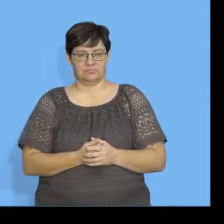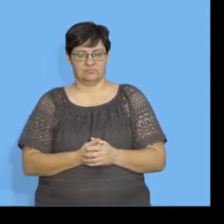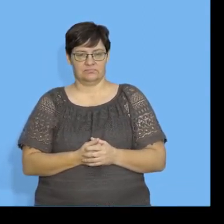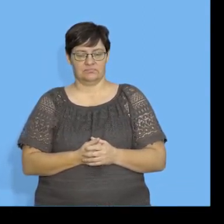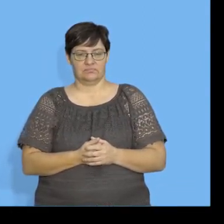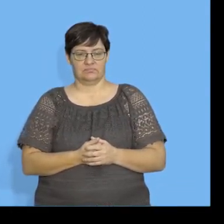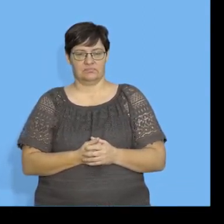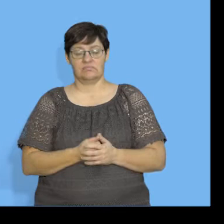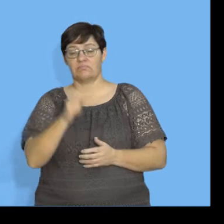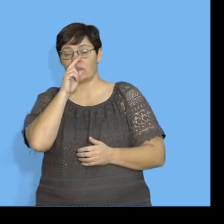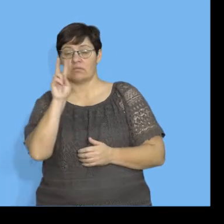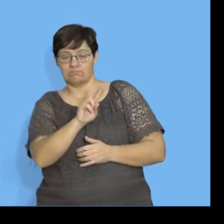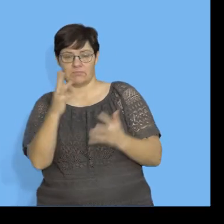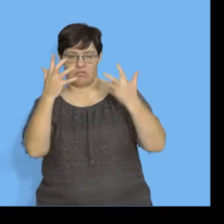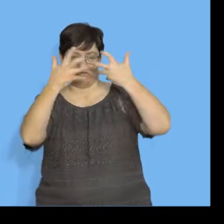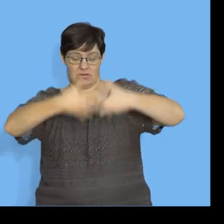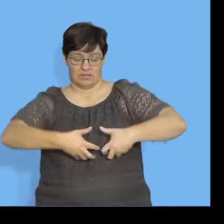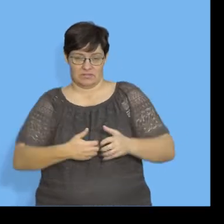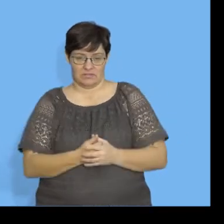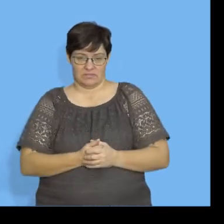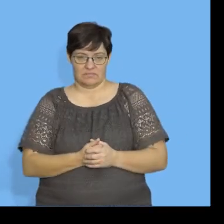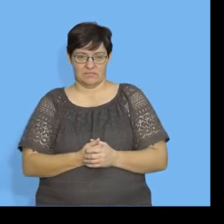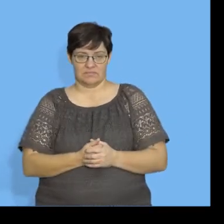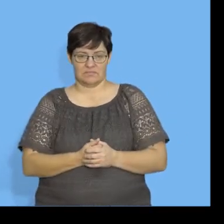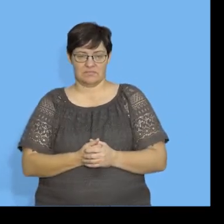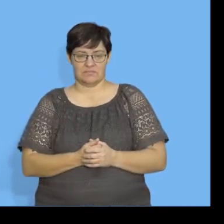So, we're going to look at correlations now, okay.